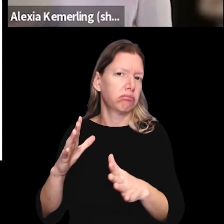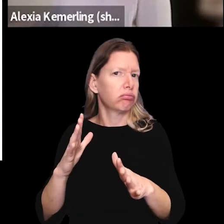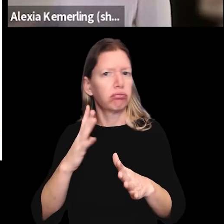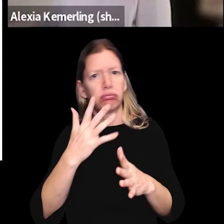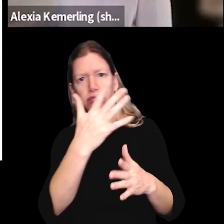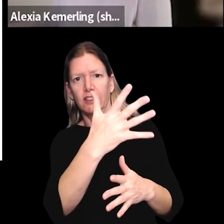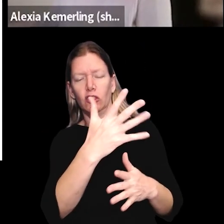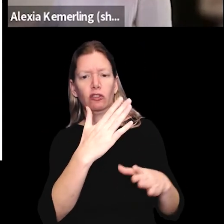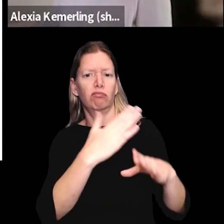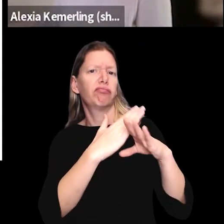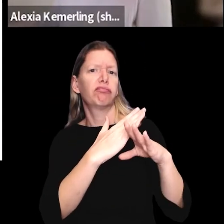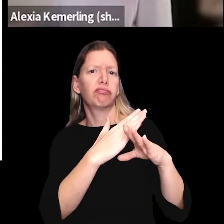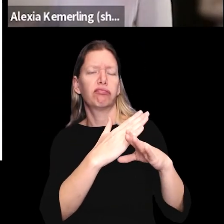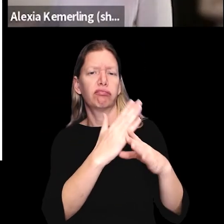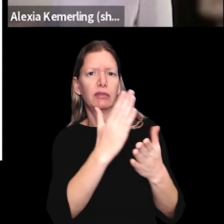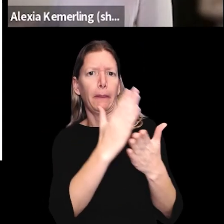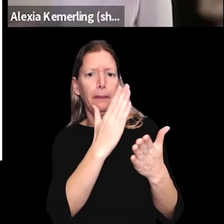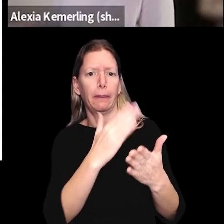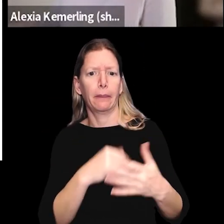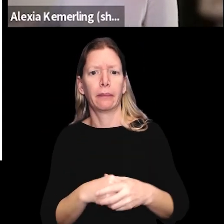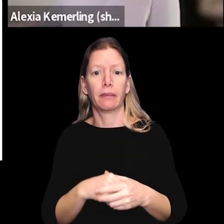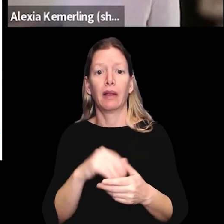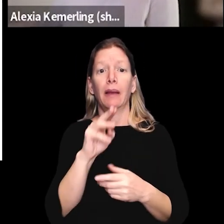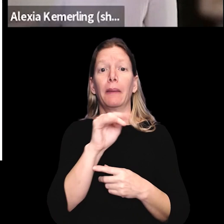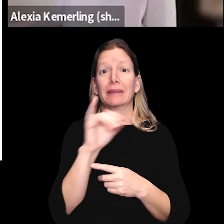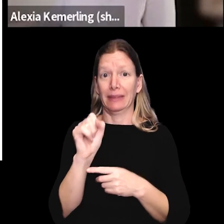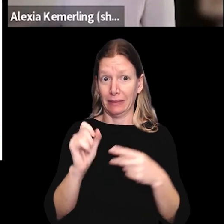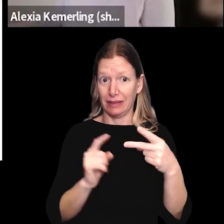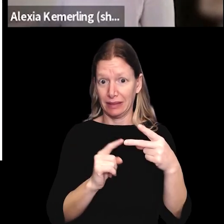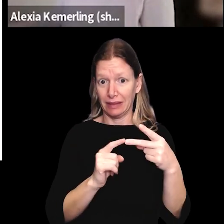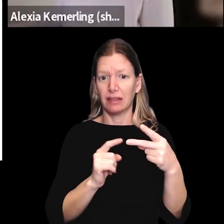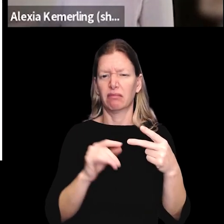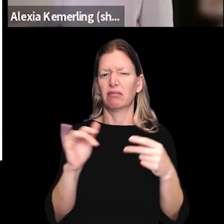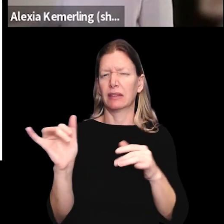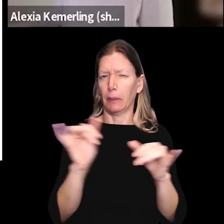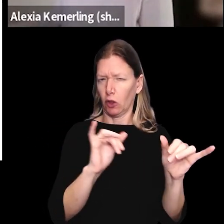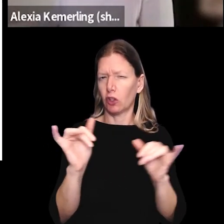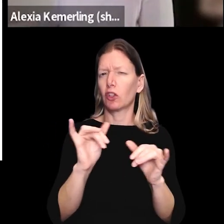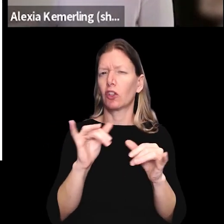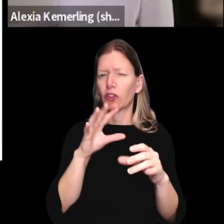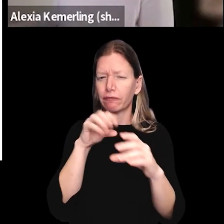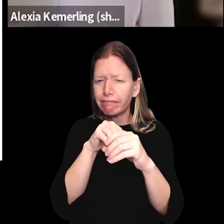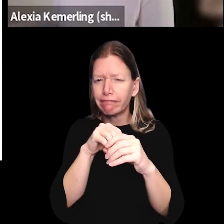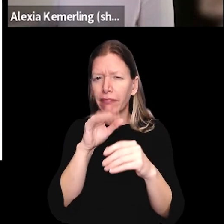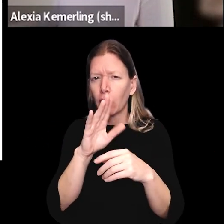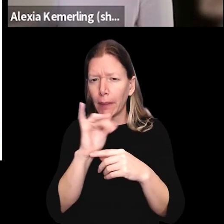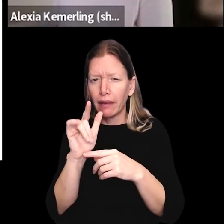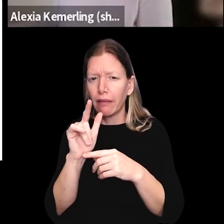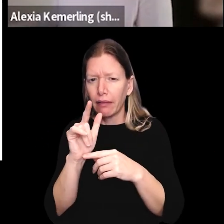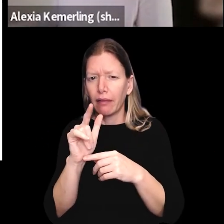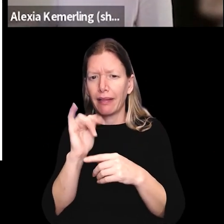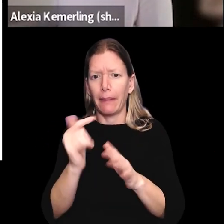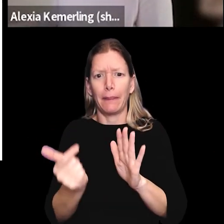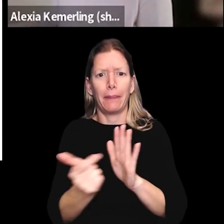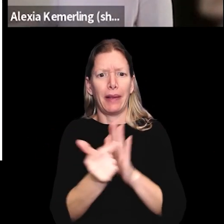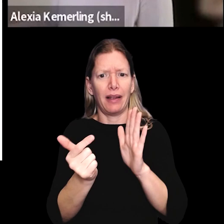Texas is particularly pushing back against. And then Mississippi had a similar piece of